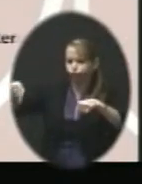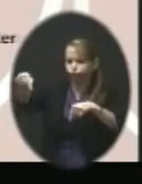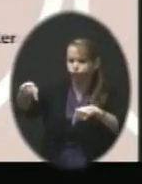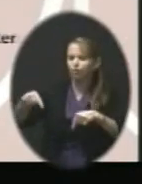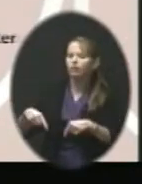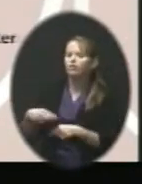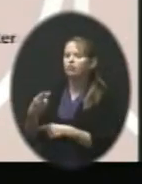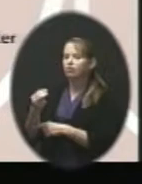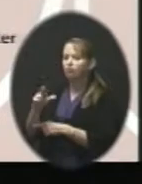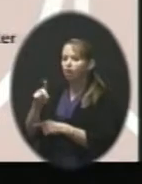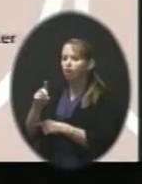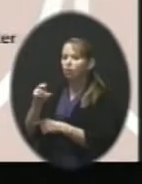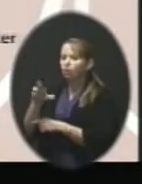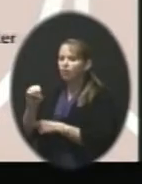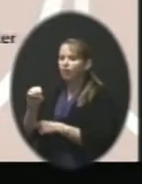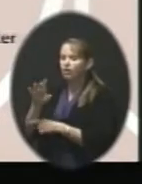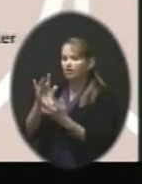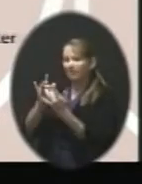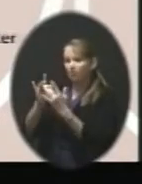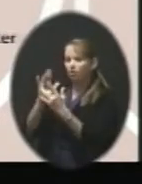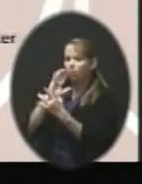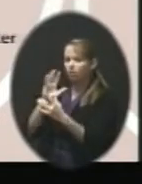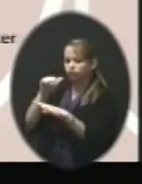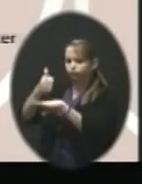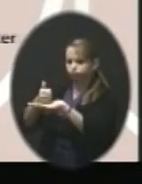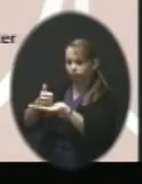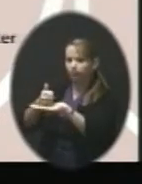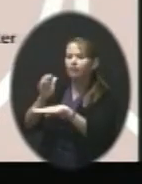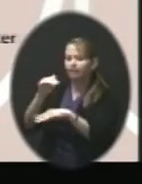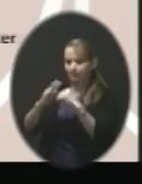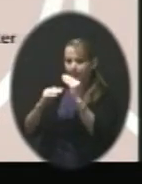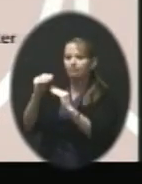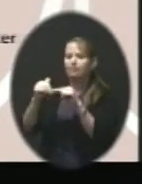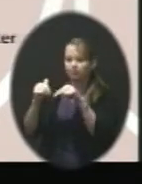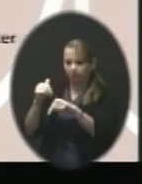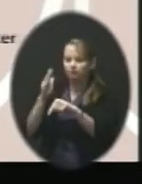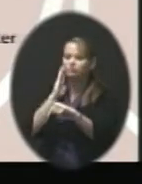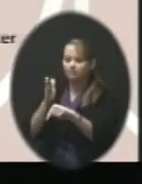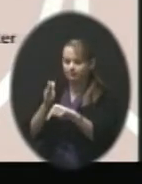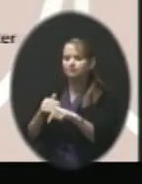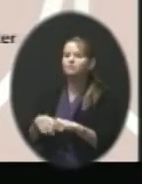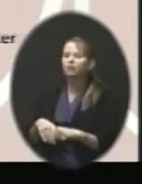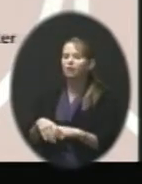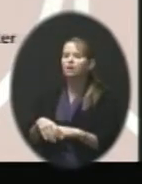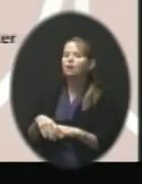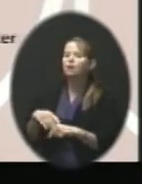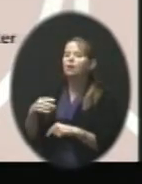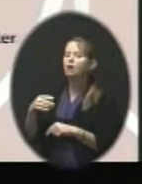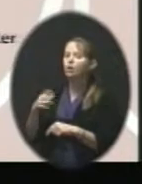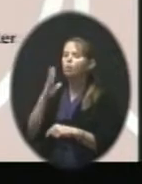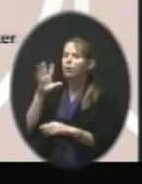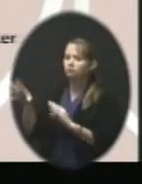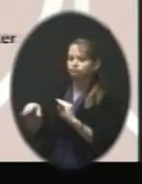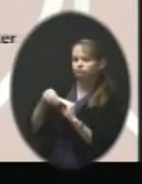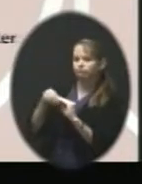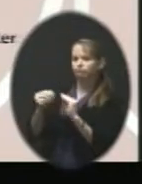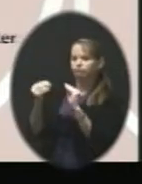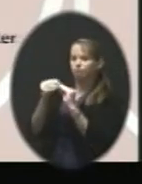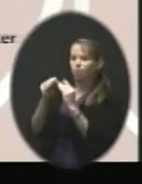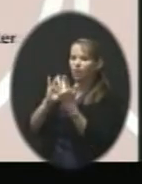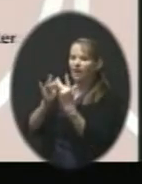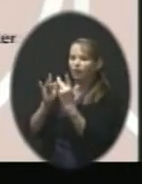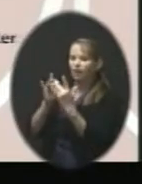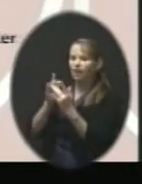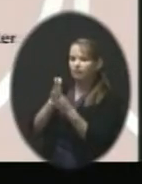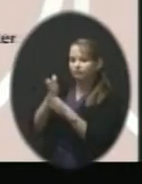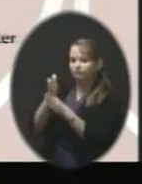sit in that facility. We will be able to bring some internet redundancy in so we'll have two lines of